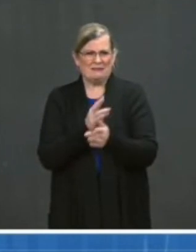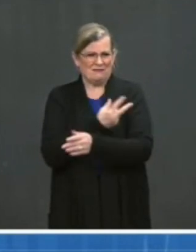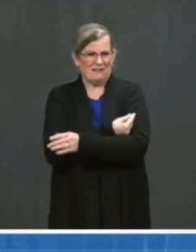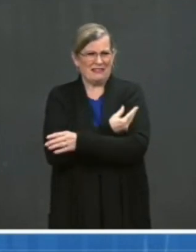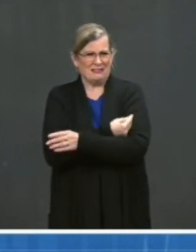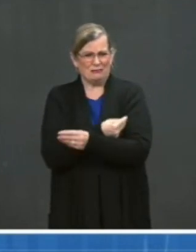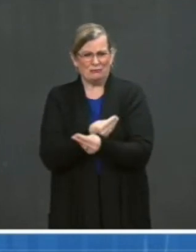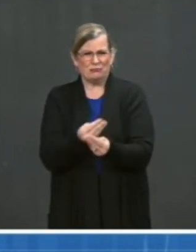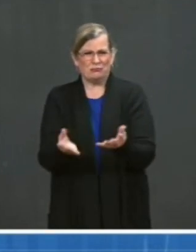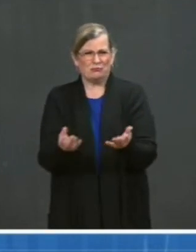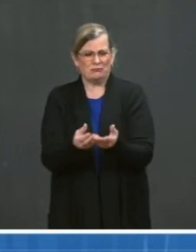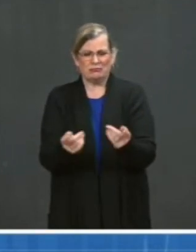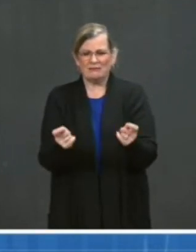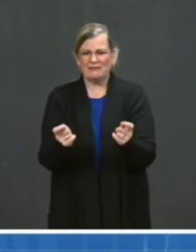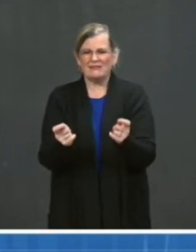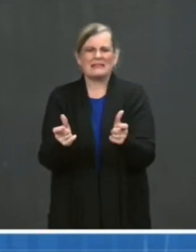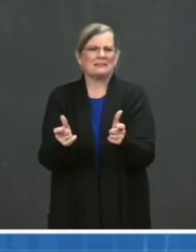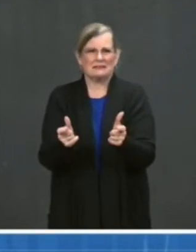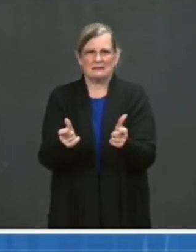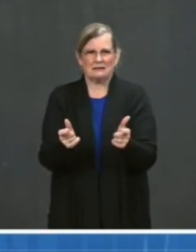and equitably as possible.